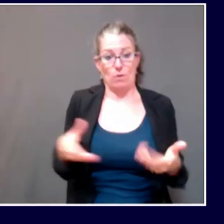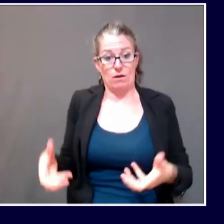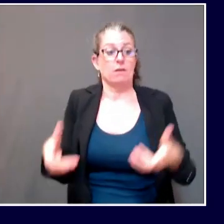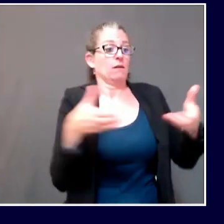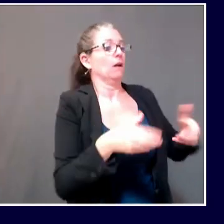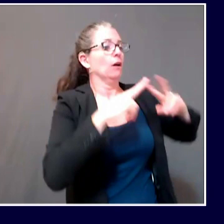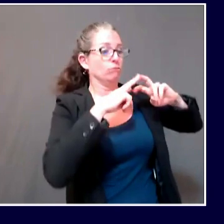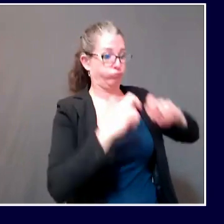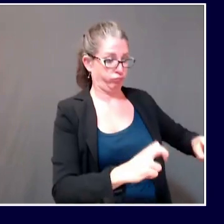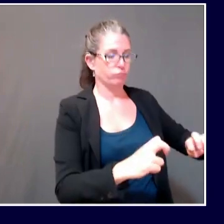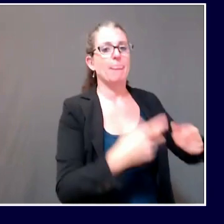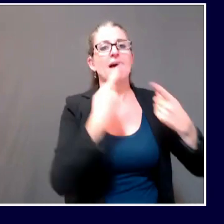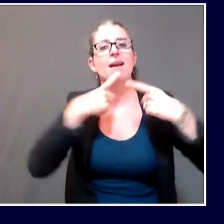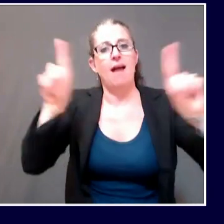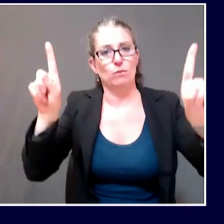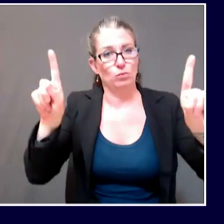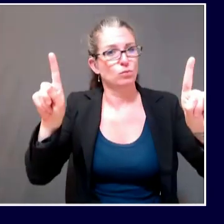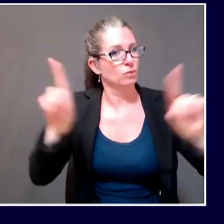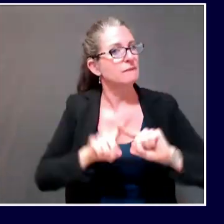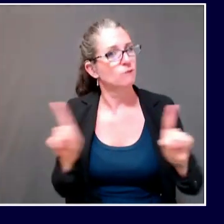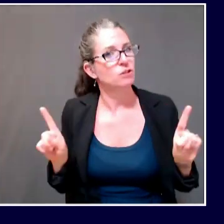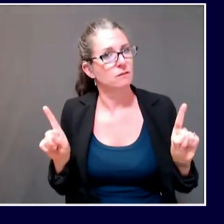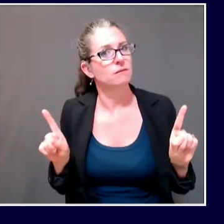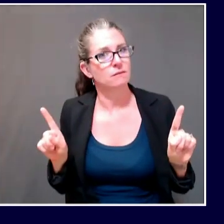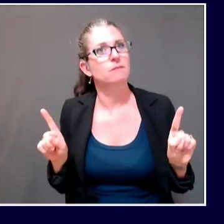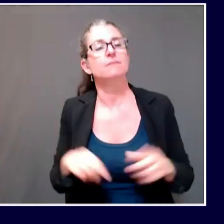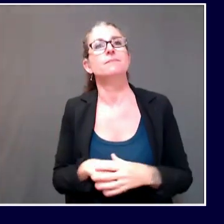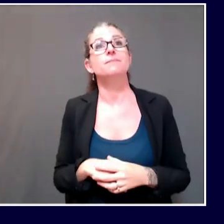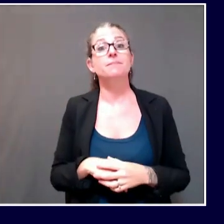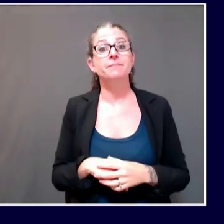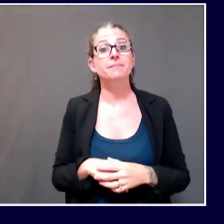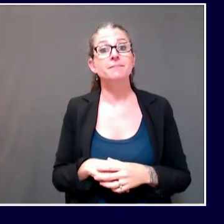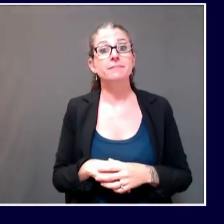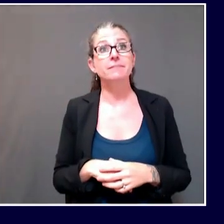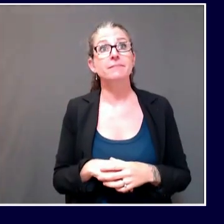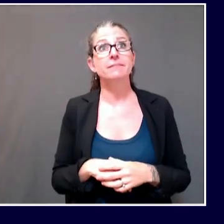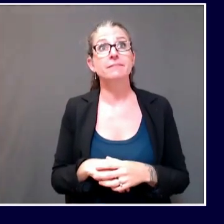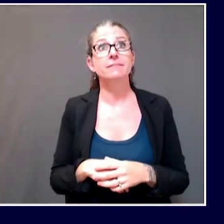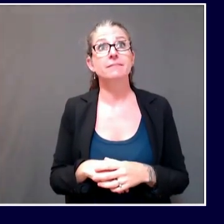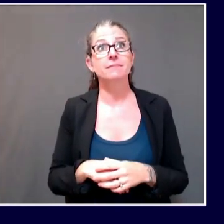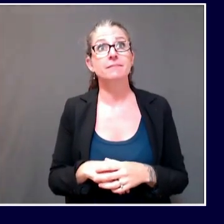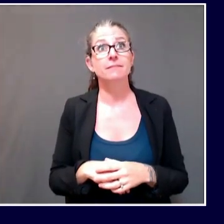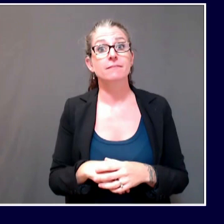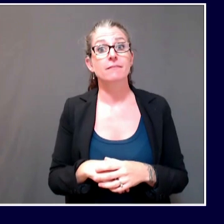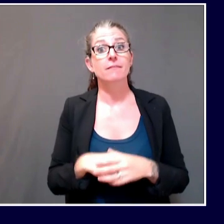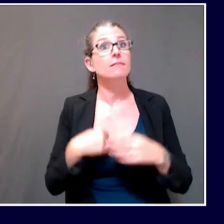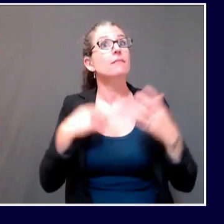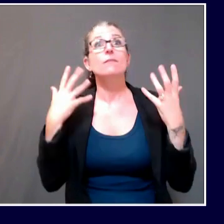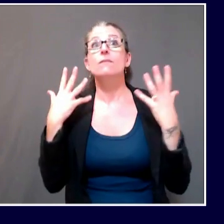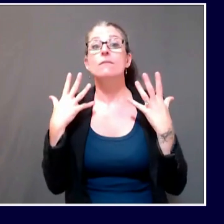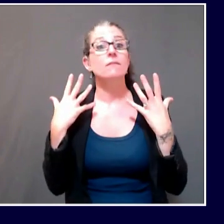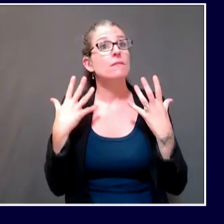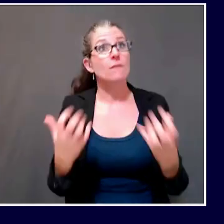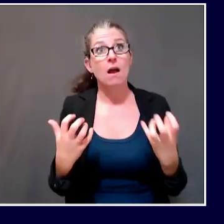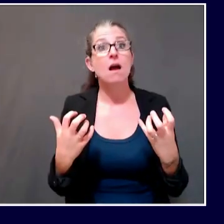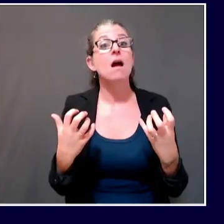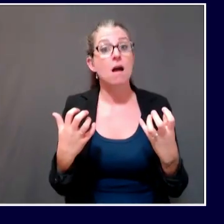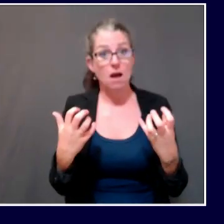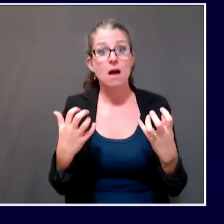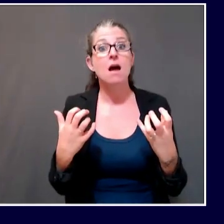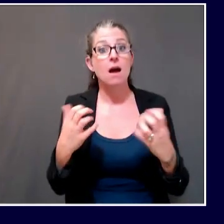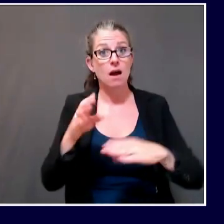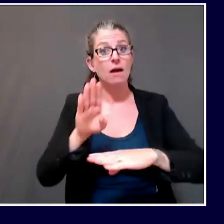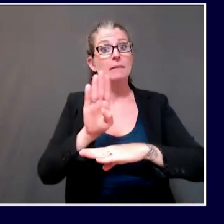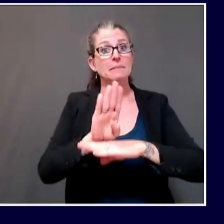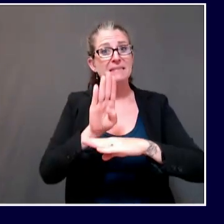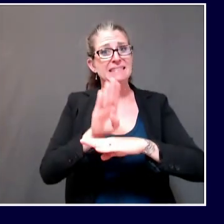the economic damage this pandemic has caused. We know that a lot more support is needed, and